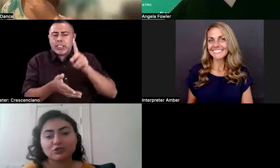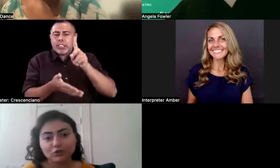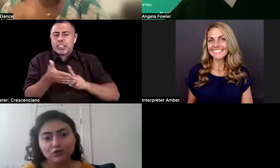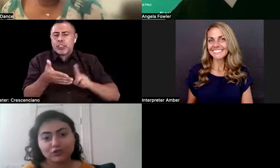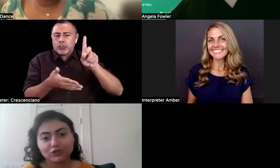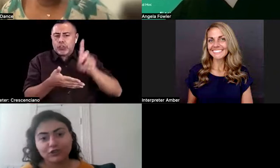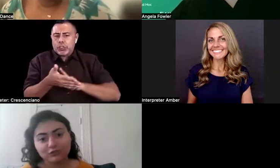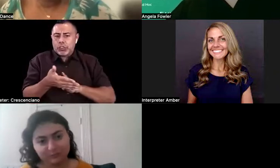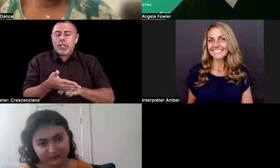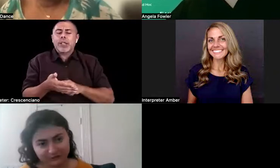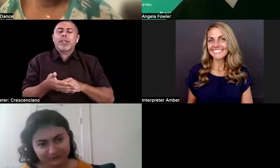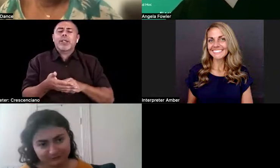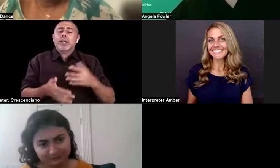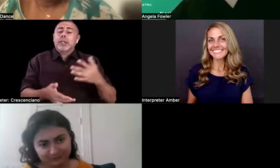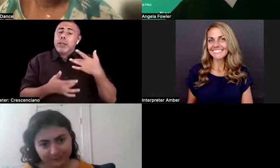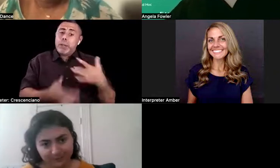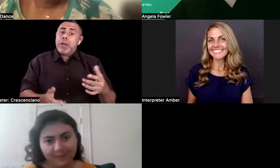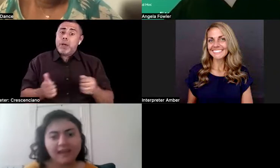non-disclosure agreement.